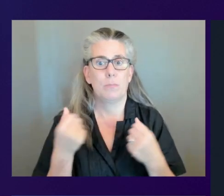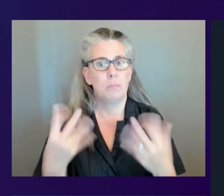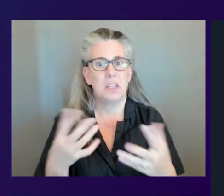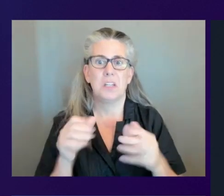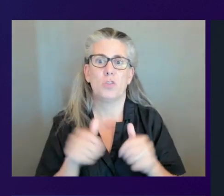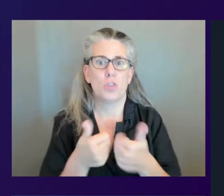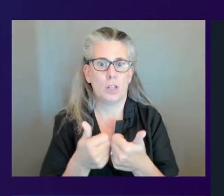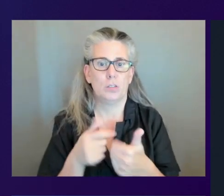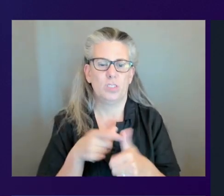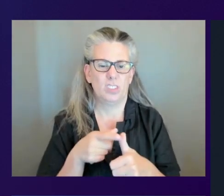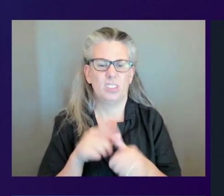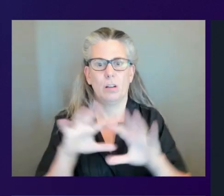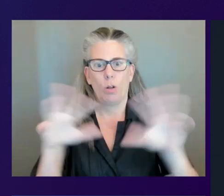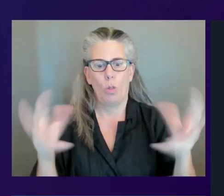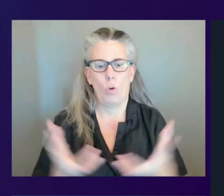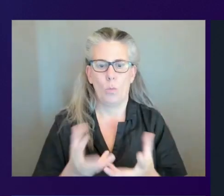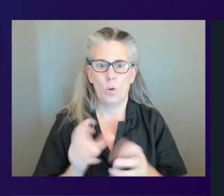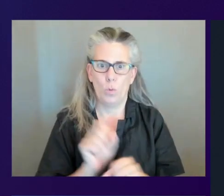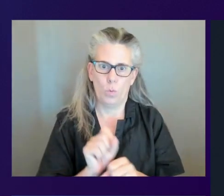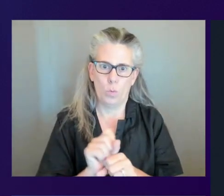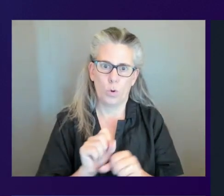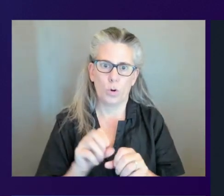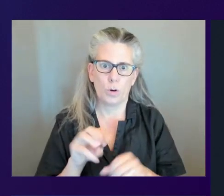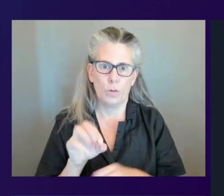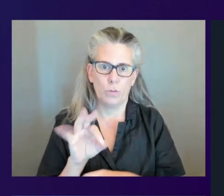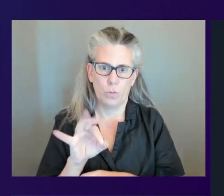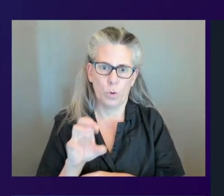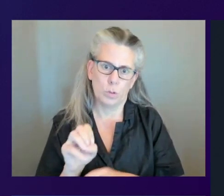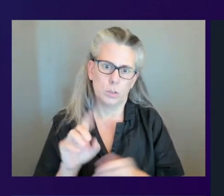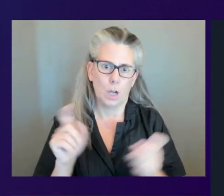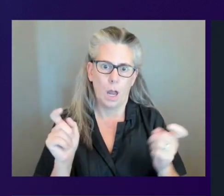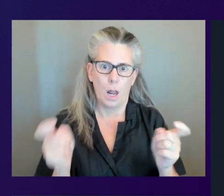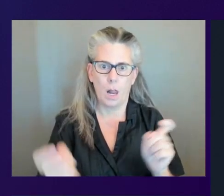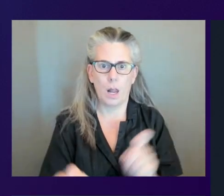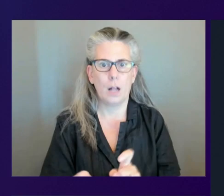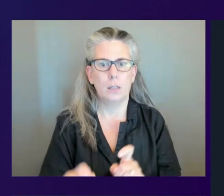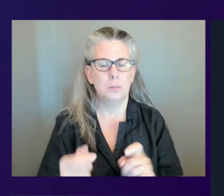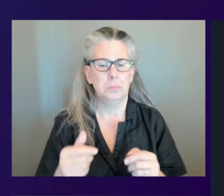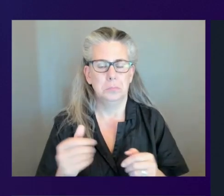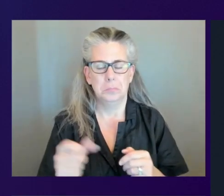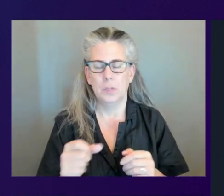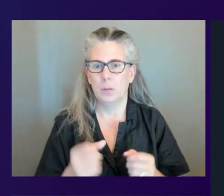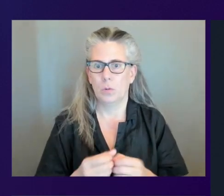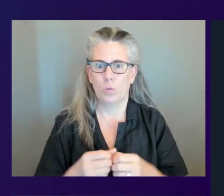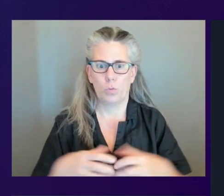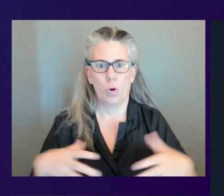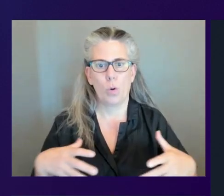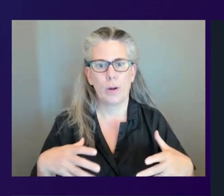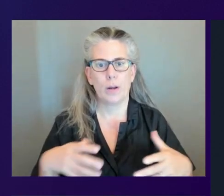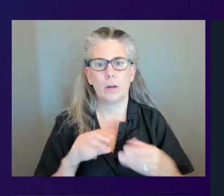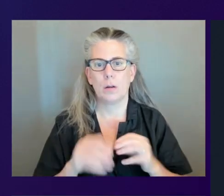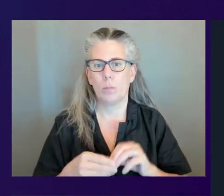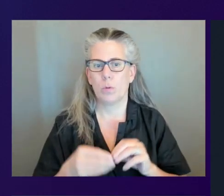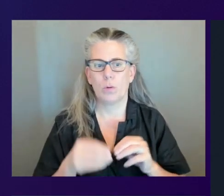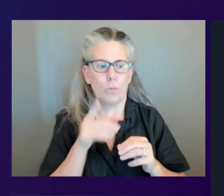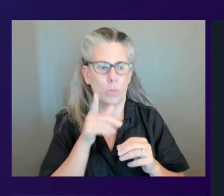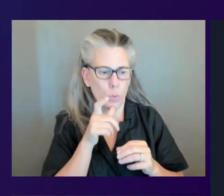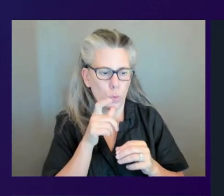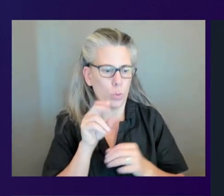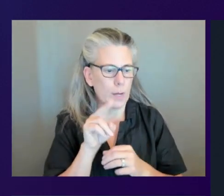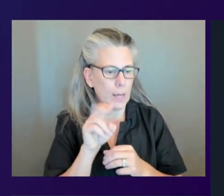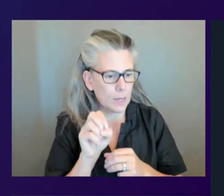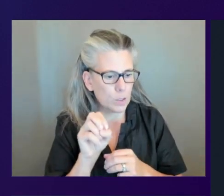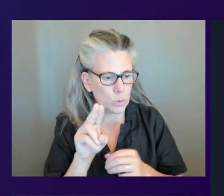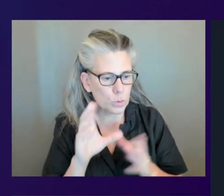global workforce that's changing with a growing number of different types of users with a variety of